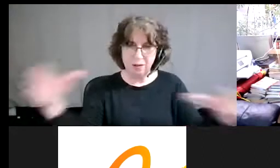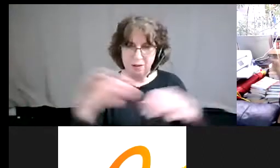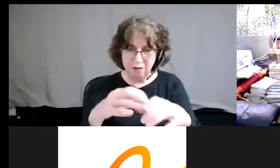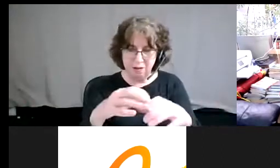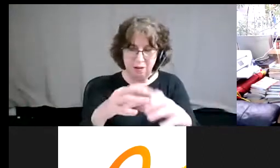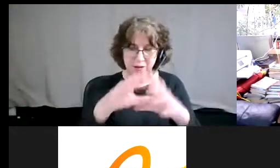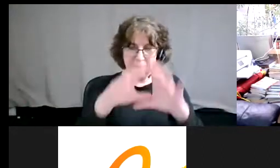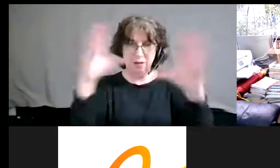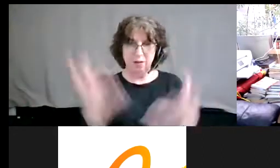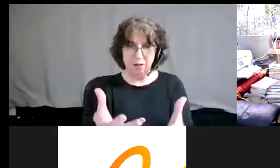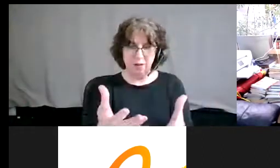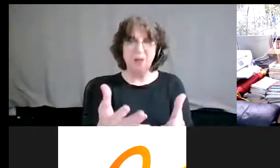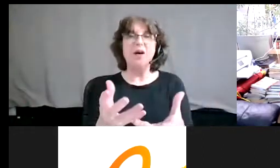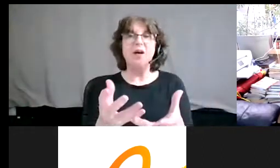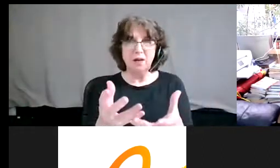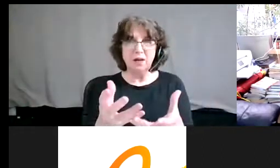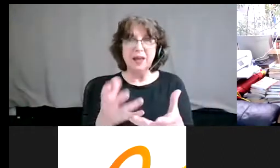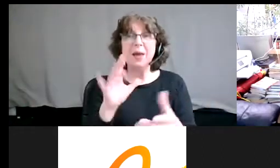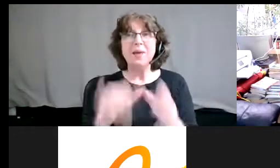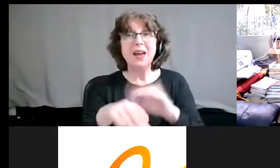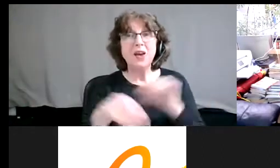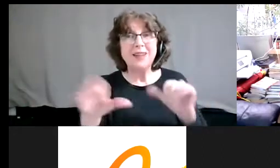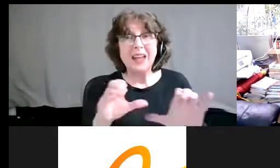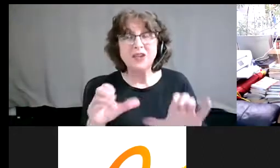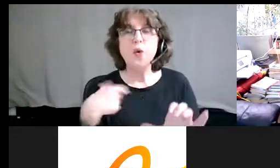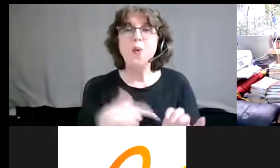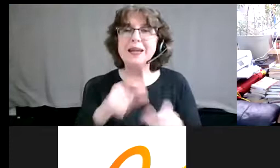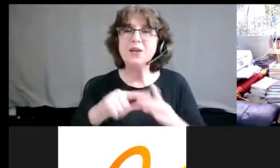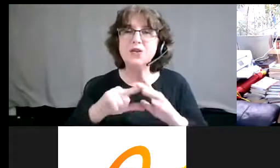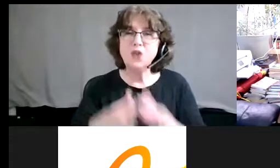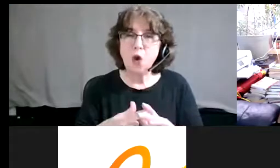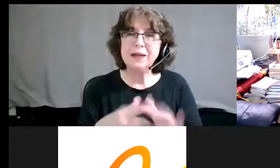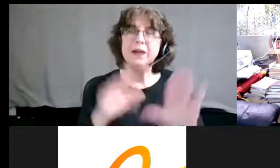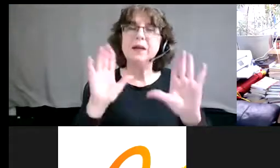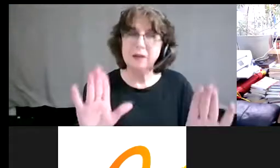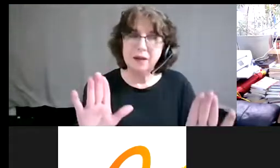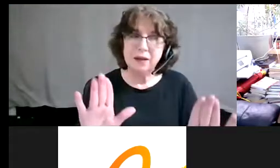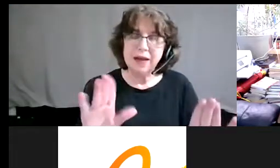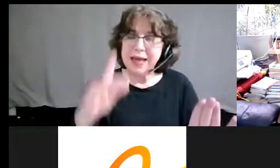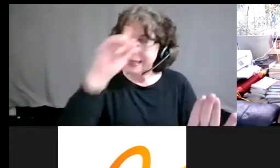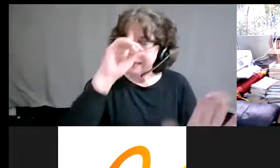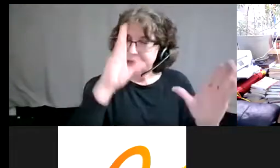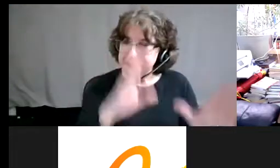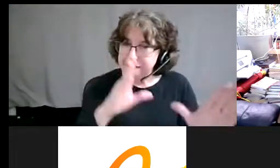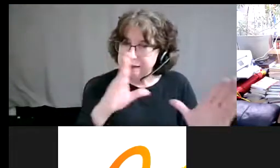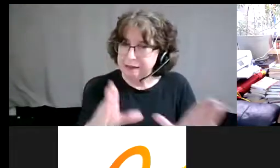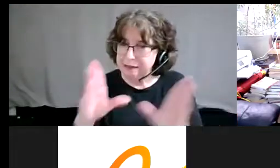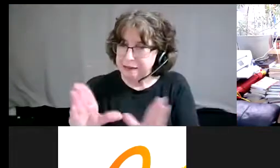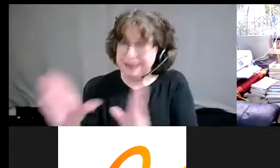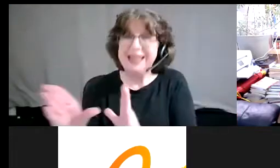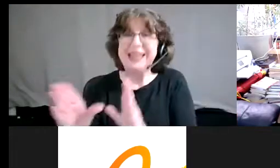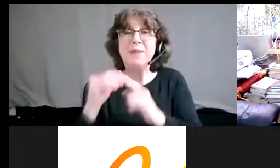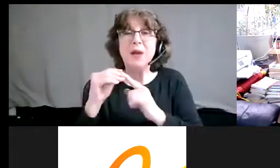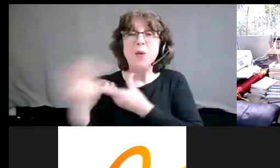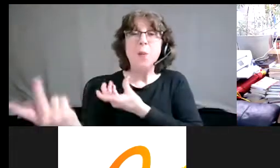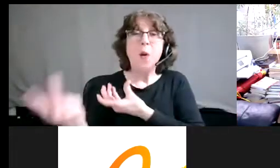what my calls to action is, is we really do need to start intentionally, especially through things like participatory action research,